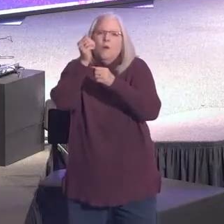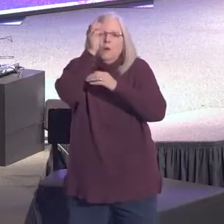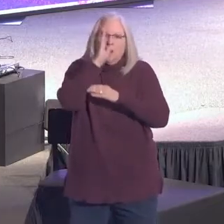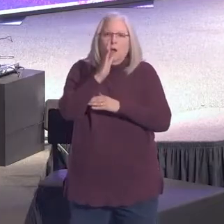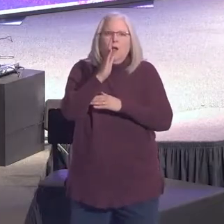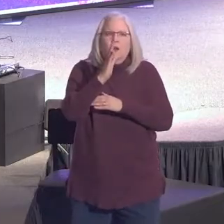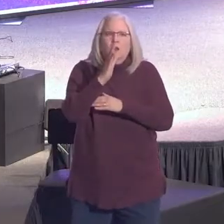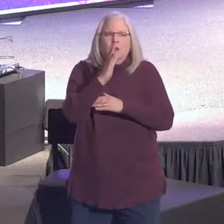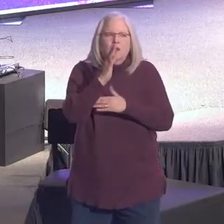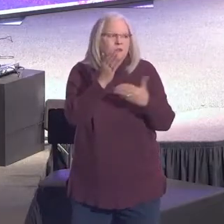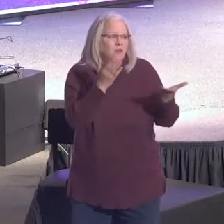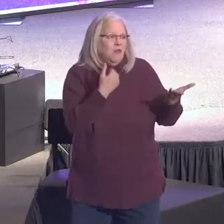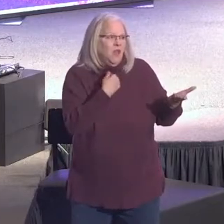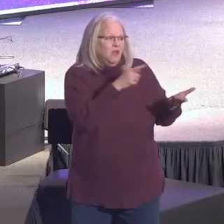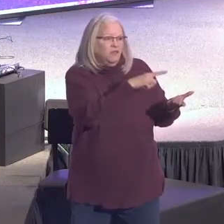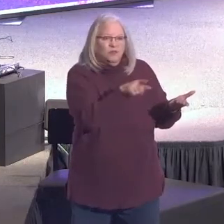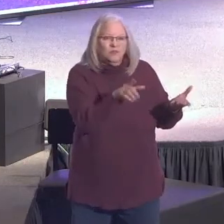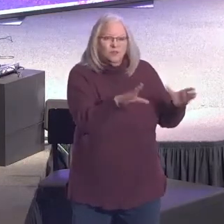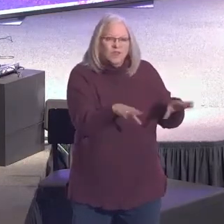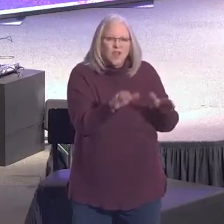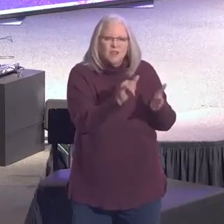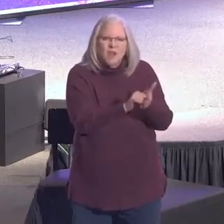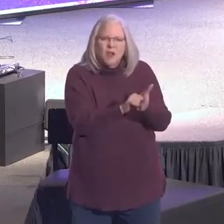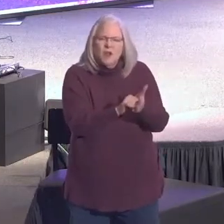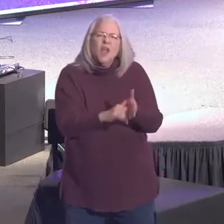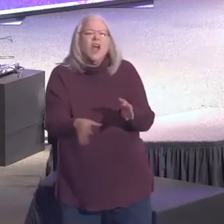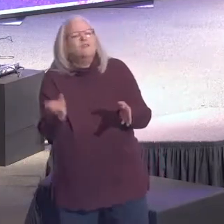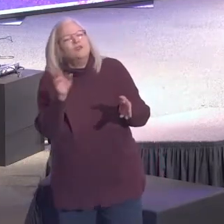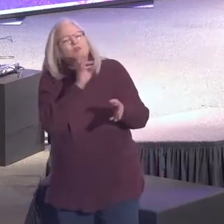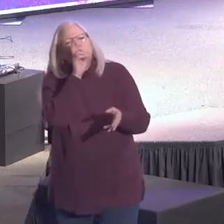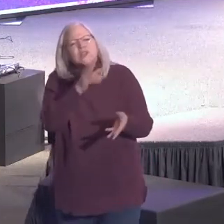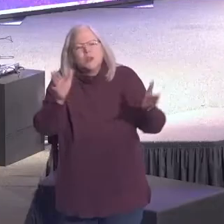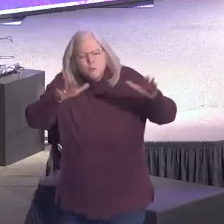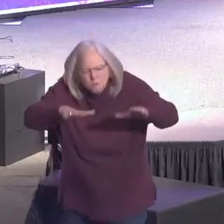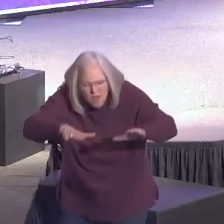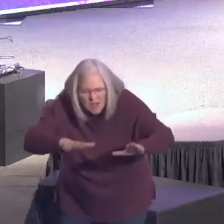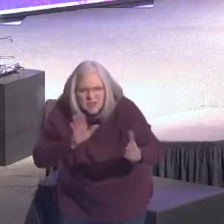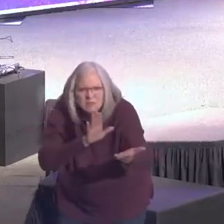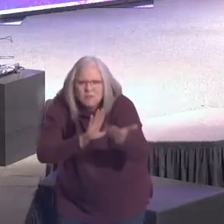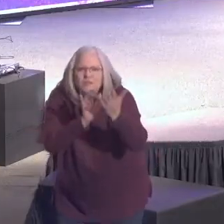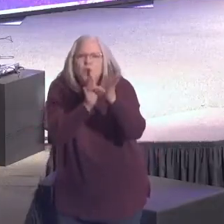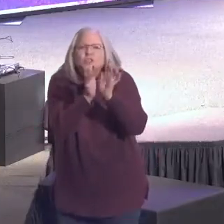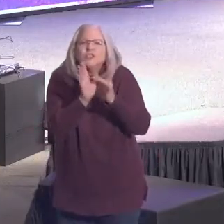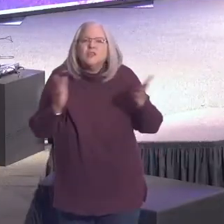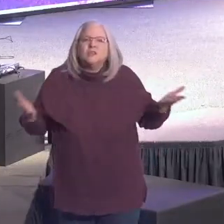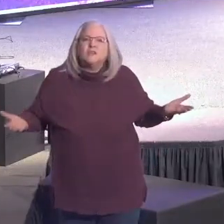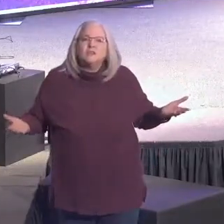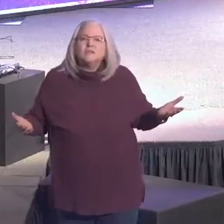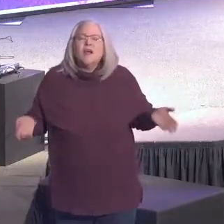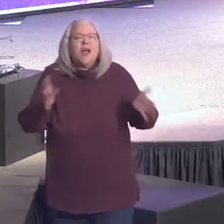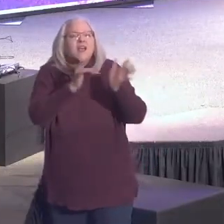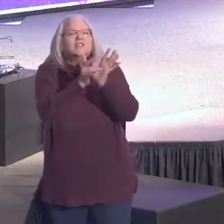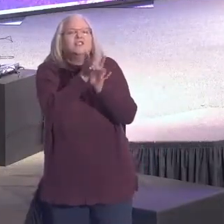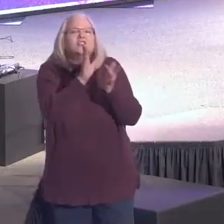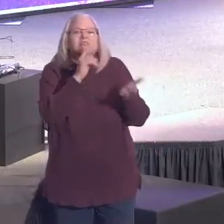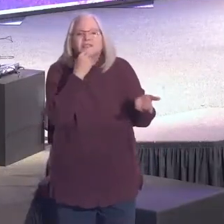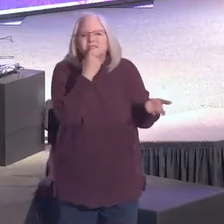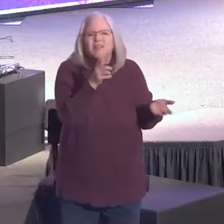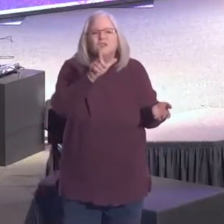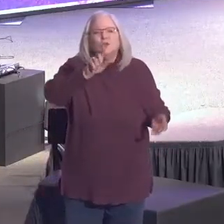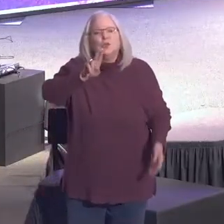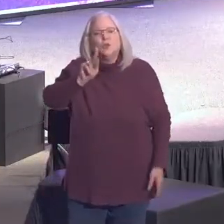Have you done that? Have you really bowed the knee before Jesus? Here's the way Jesus describes it in Luke 9.